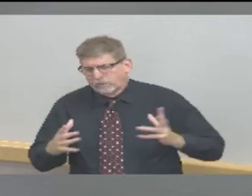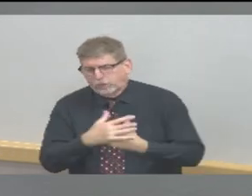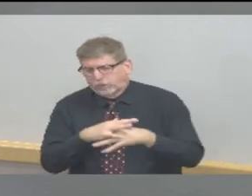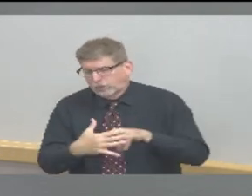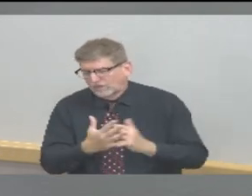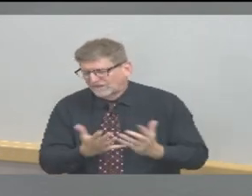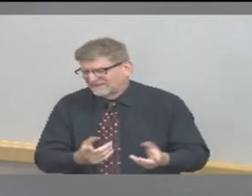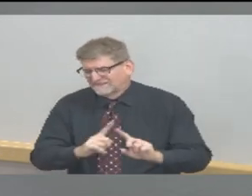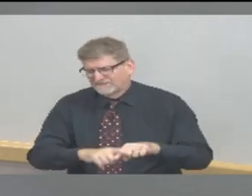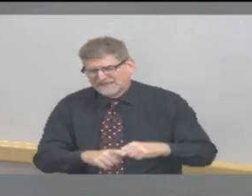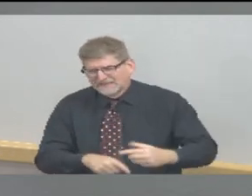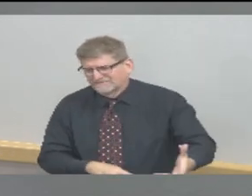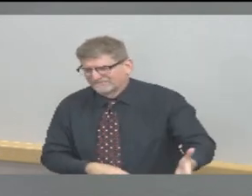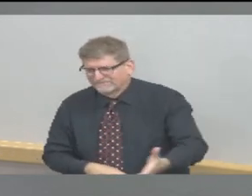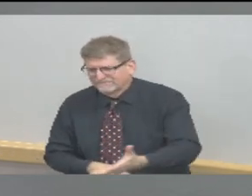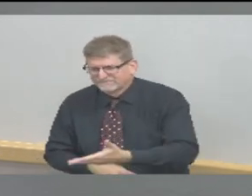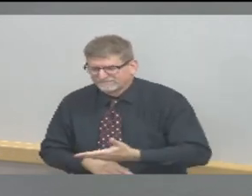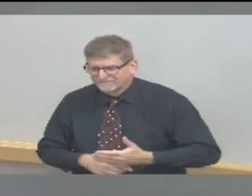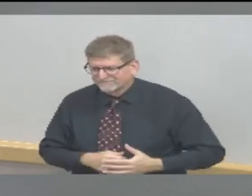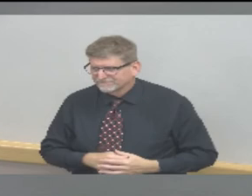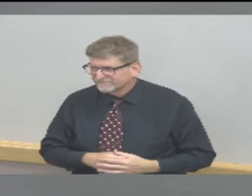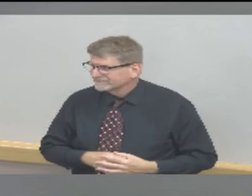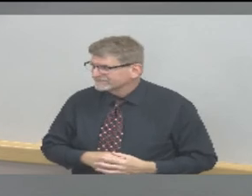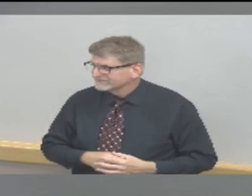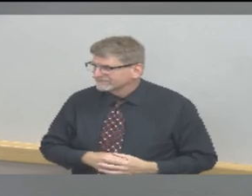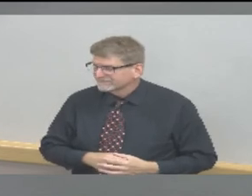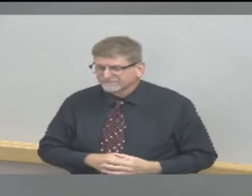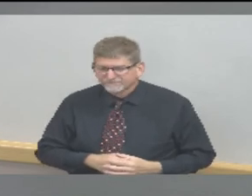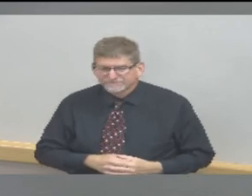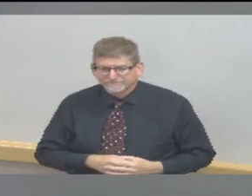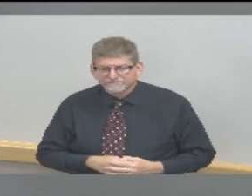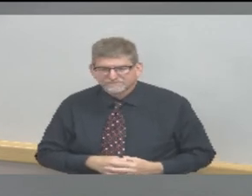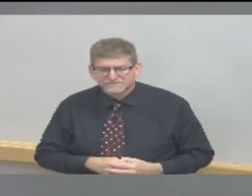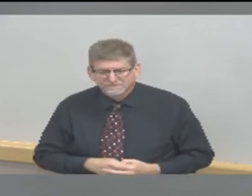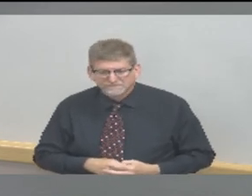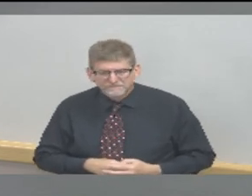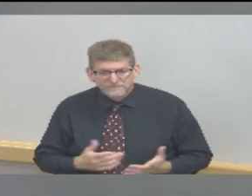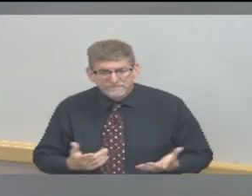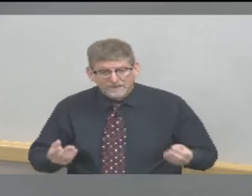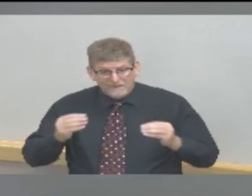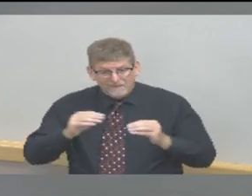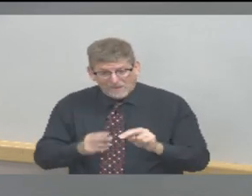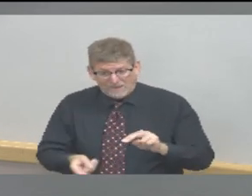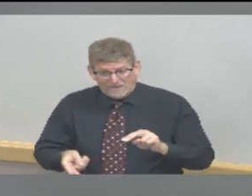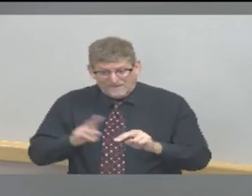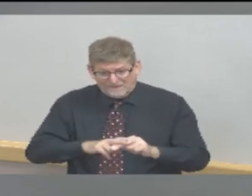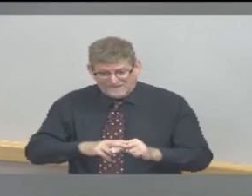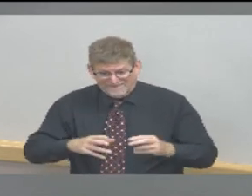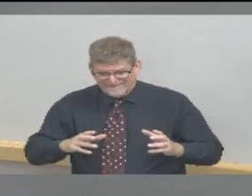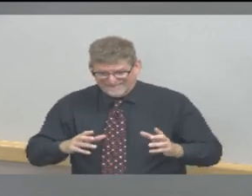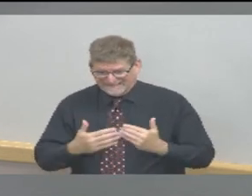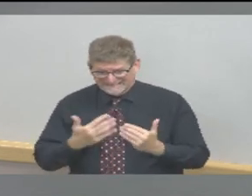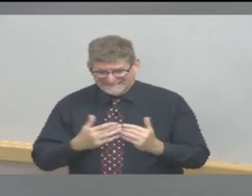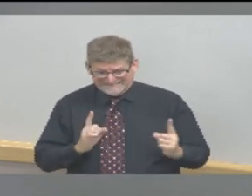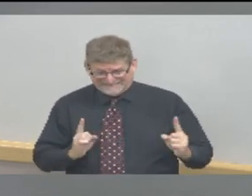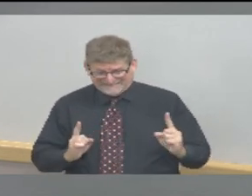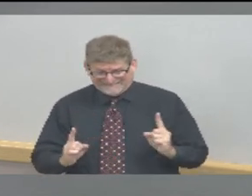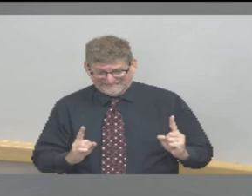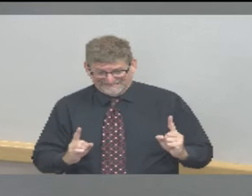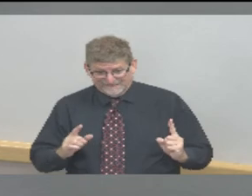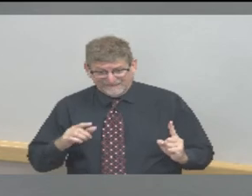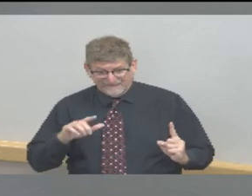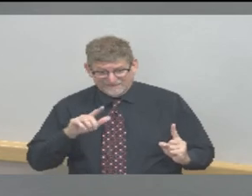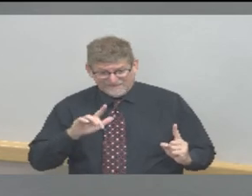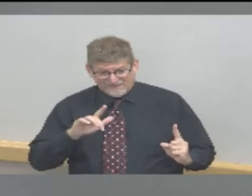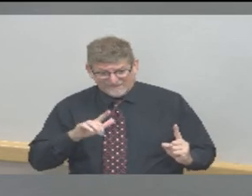As groups get larger, of course, social distancing becomes more difficult, but it is something that